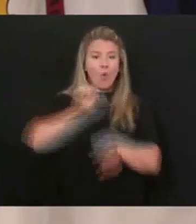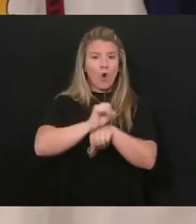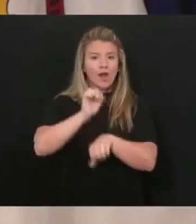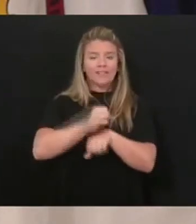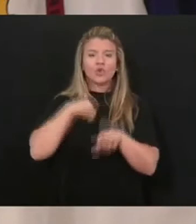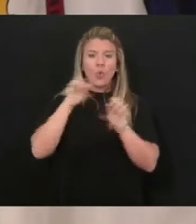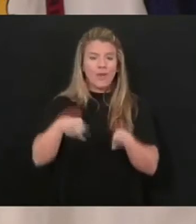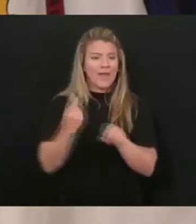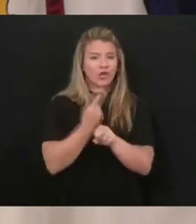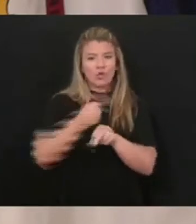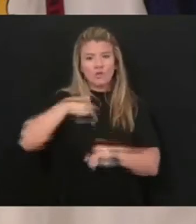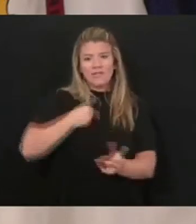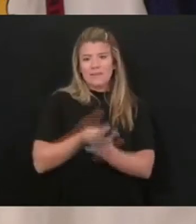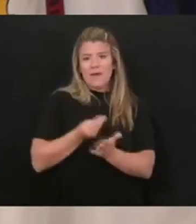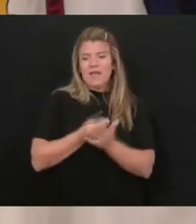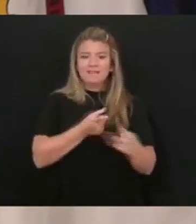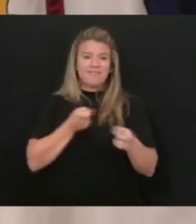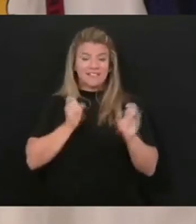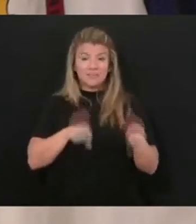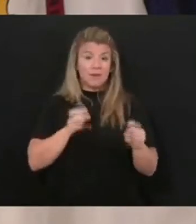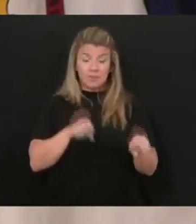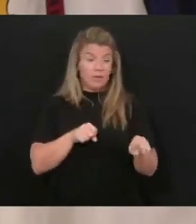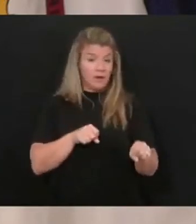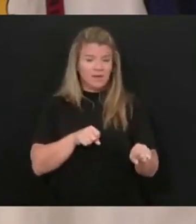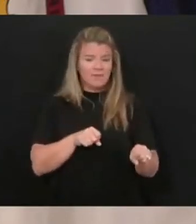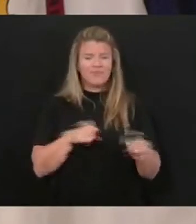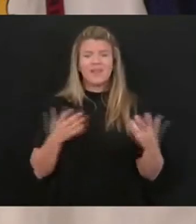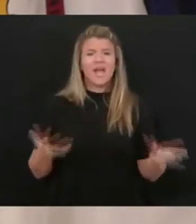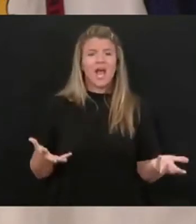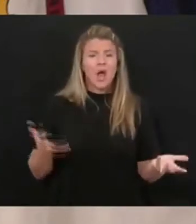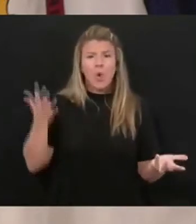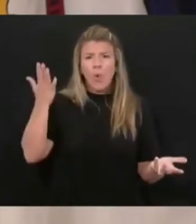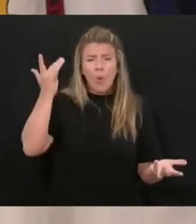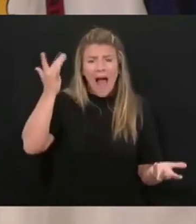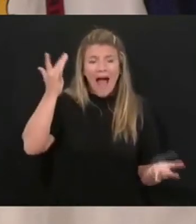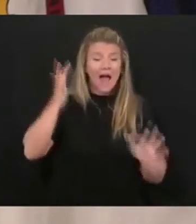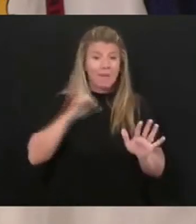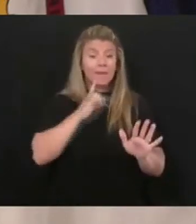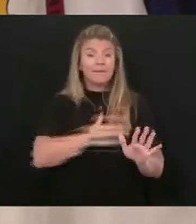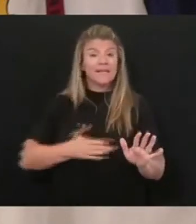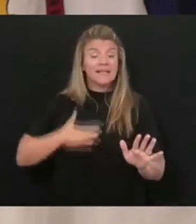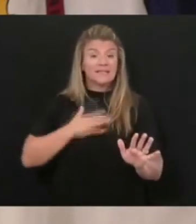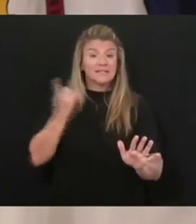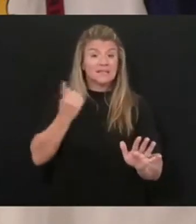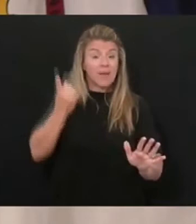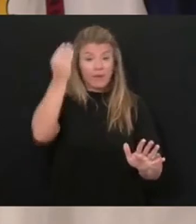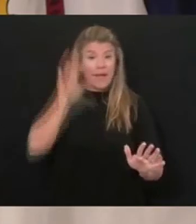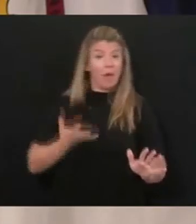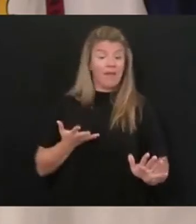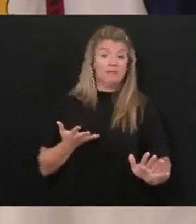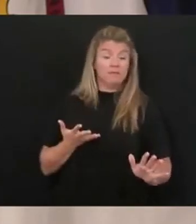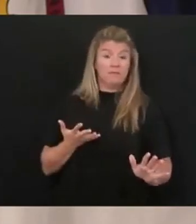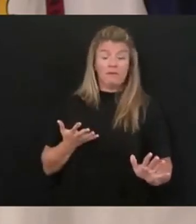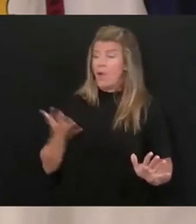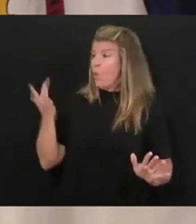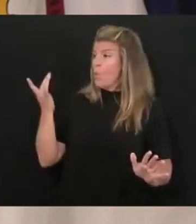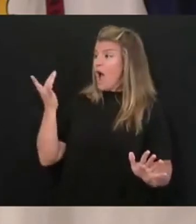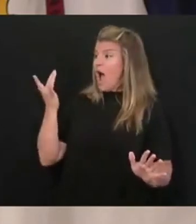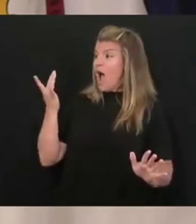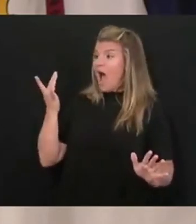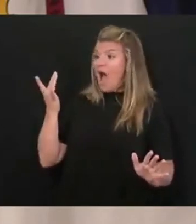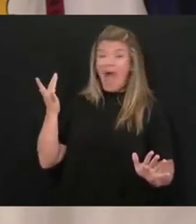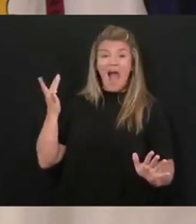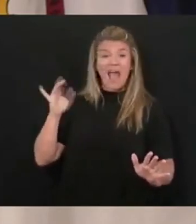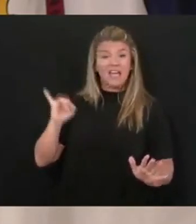money out as fast as we possibly can to everywhere. Why in the world – I mean, please pray tell somebody, tell me – why in the world